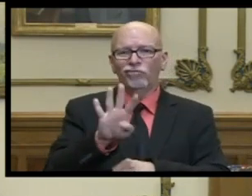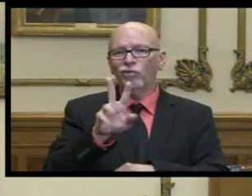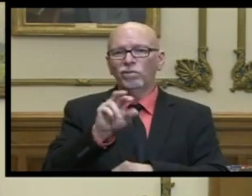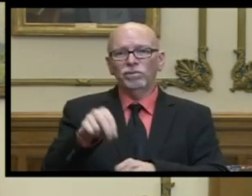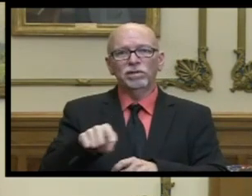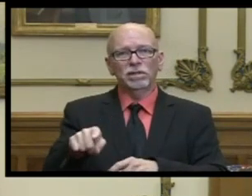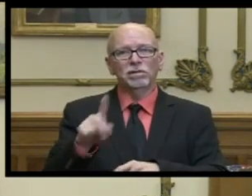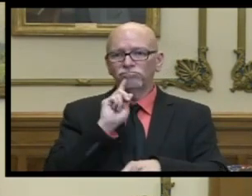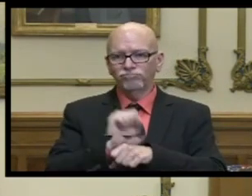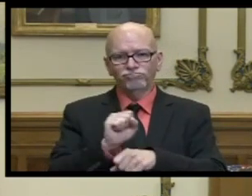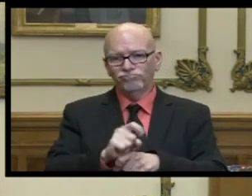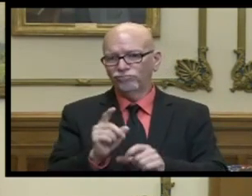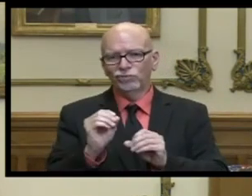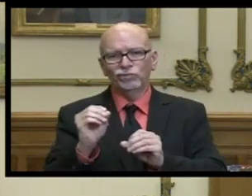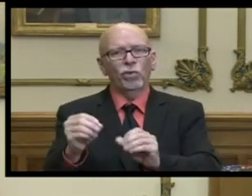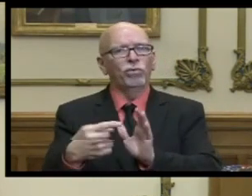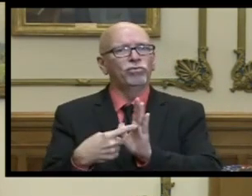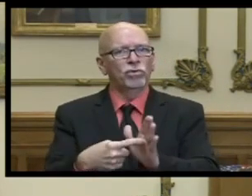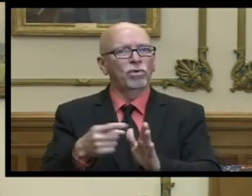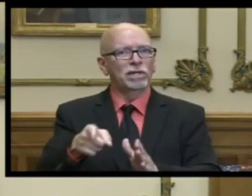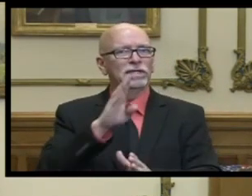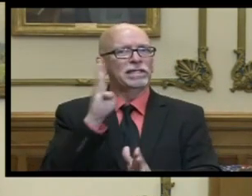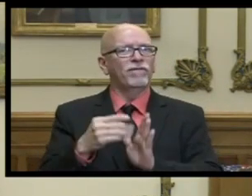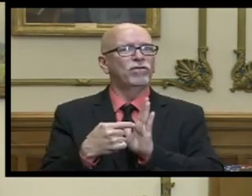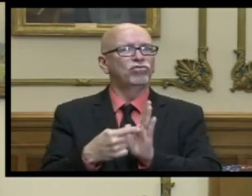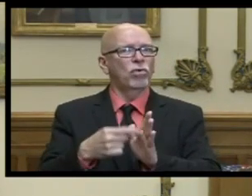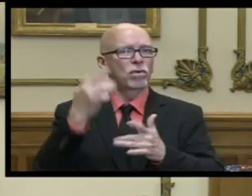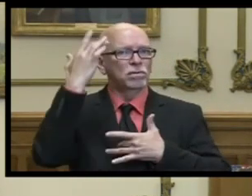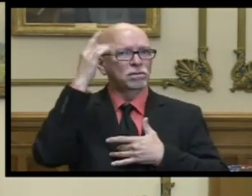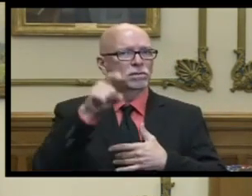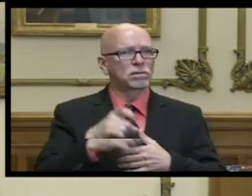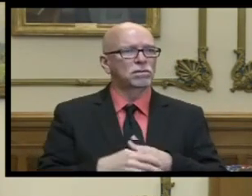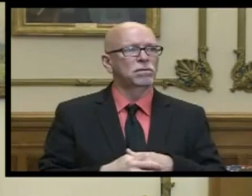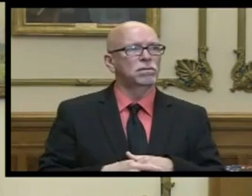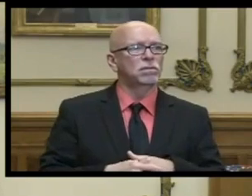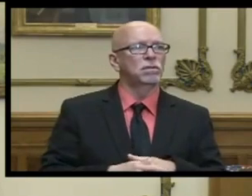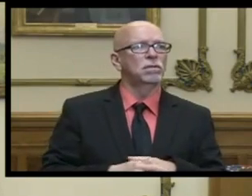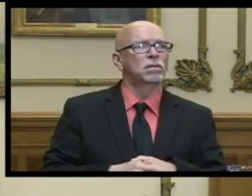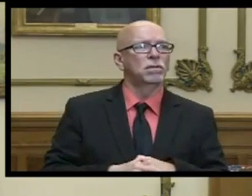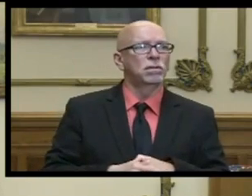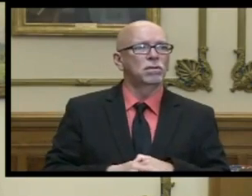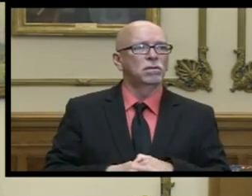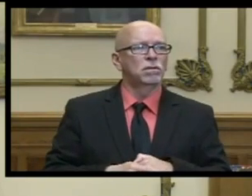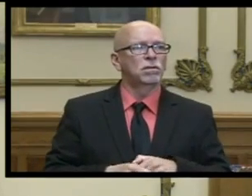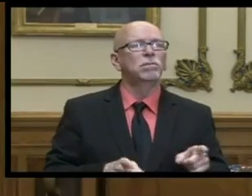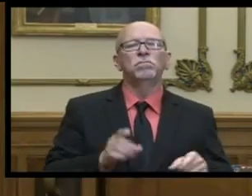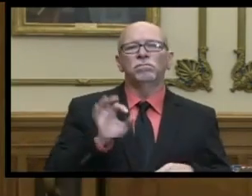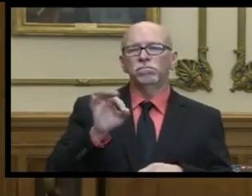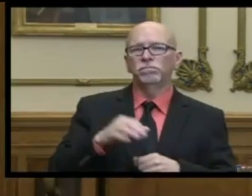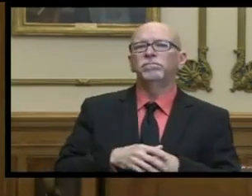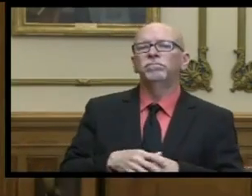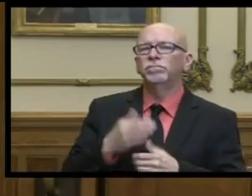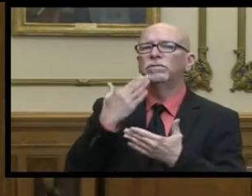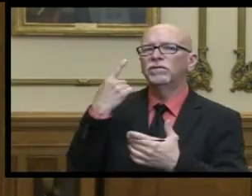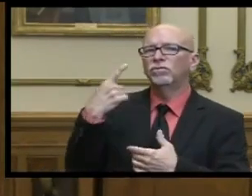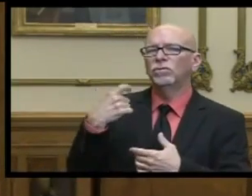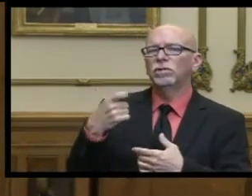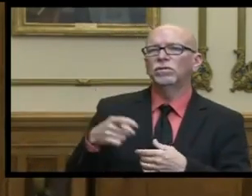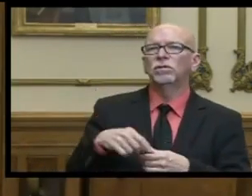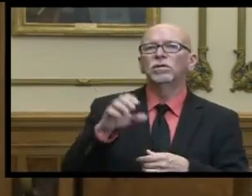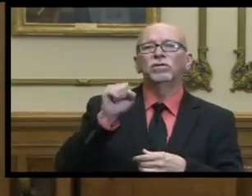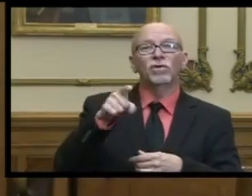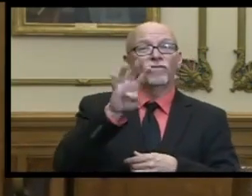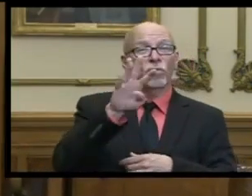that these asymptomatic individuals never develop symptoms first yeah sure uh thank you for the question